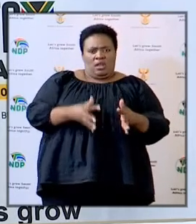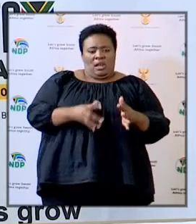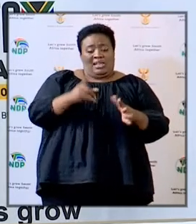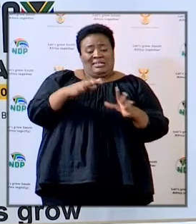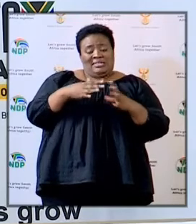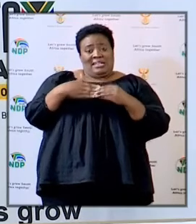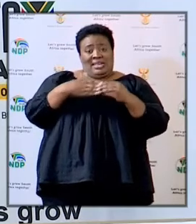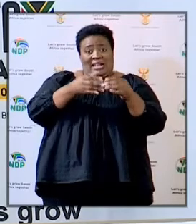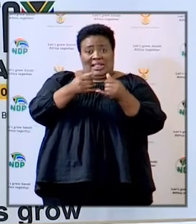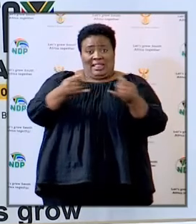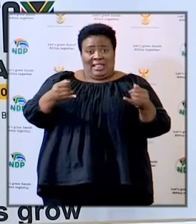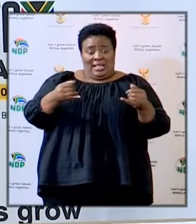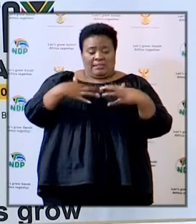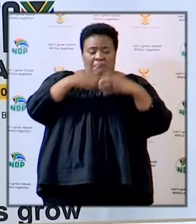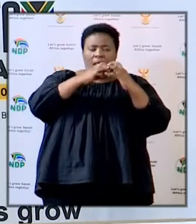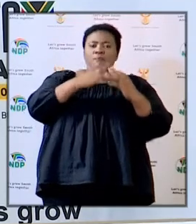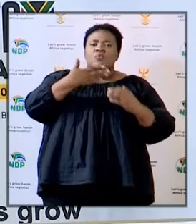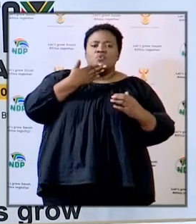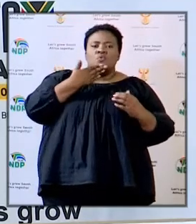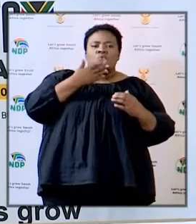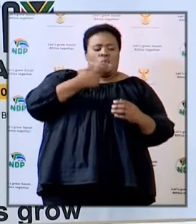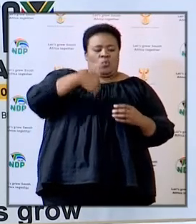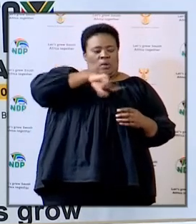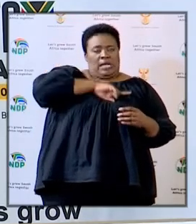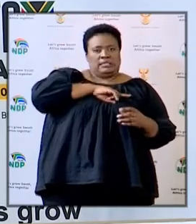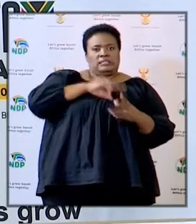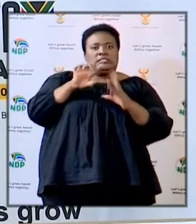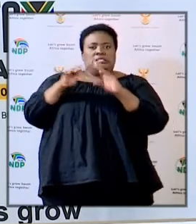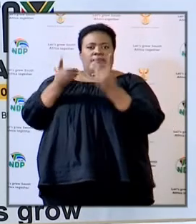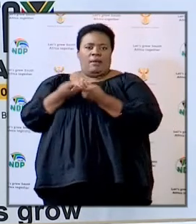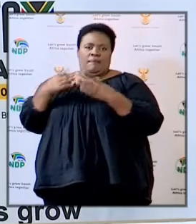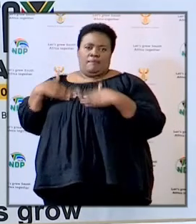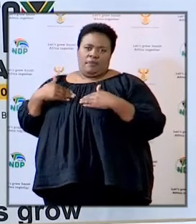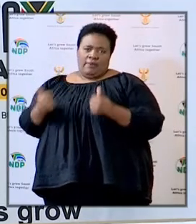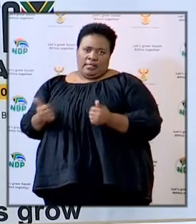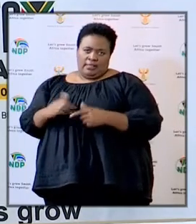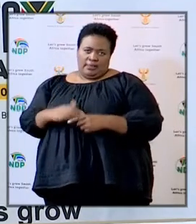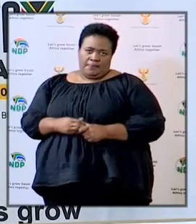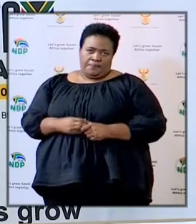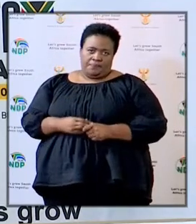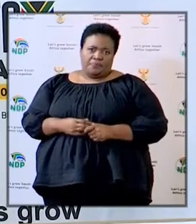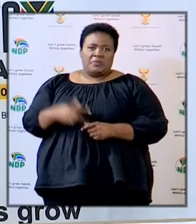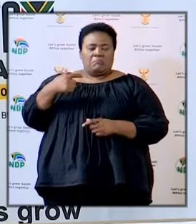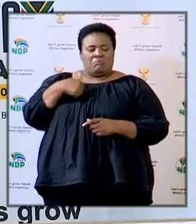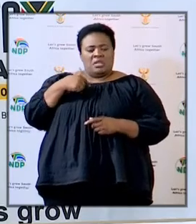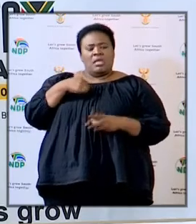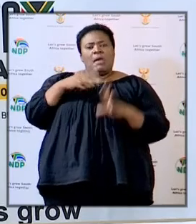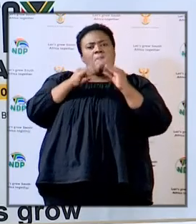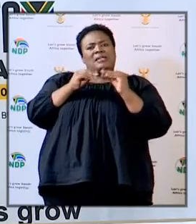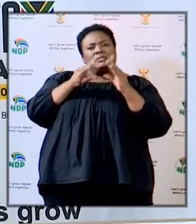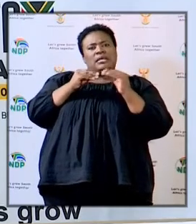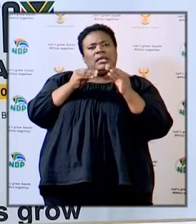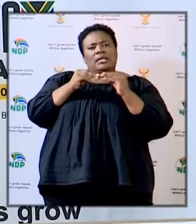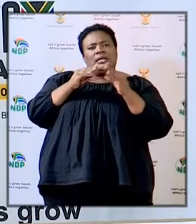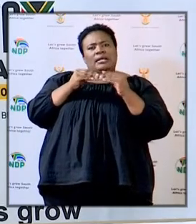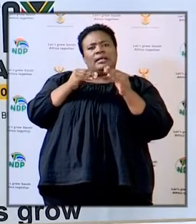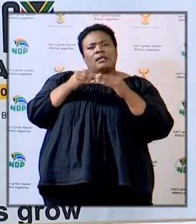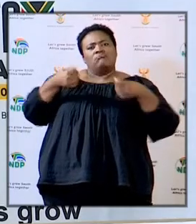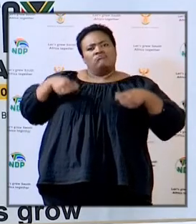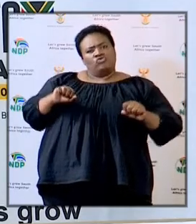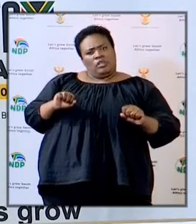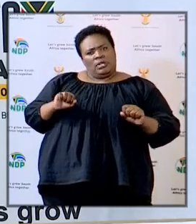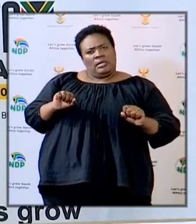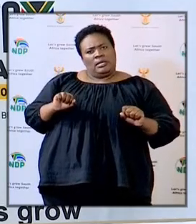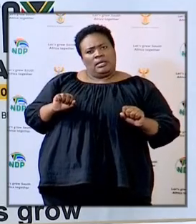put together by us and the department of health I chaired meetings which